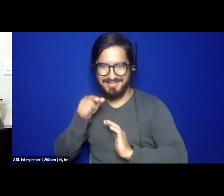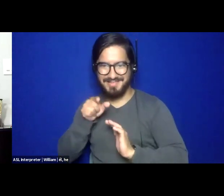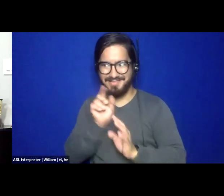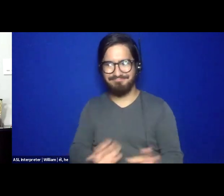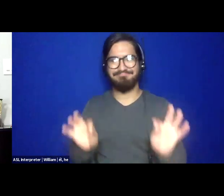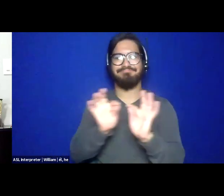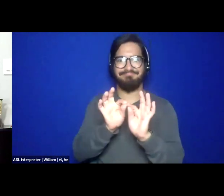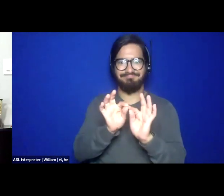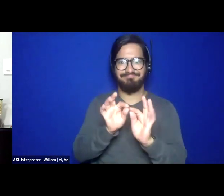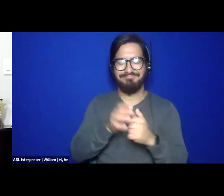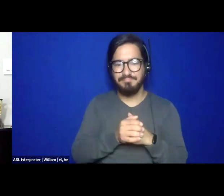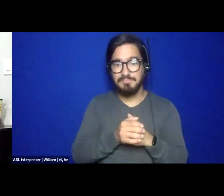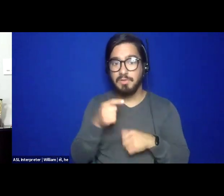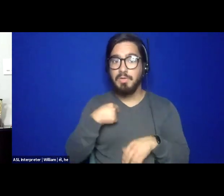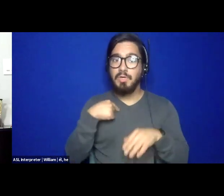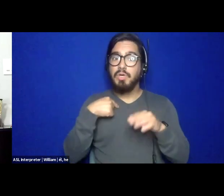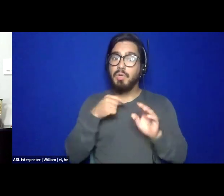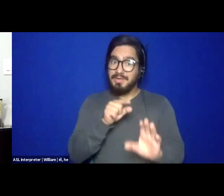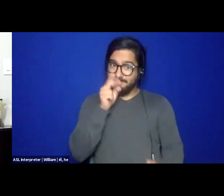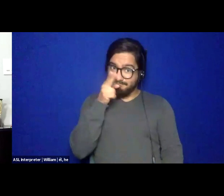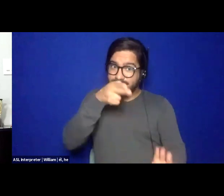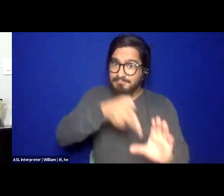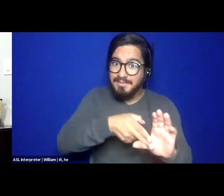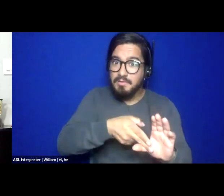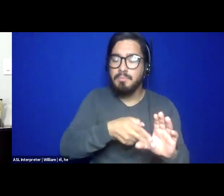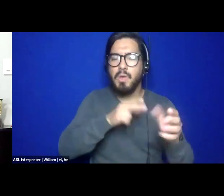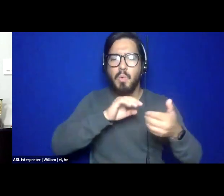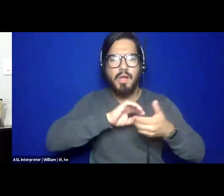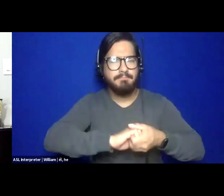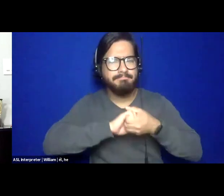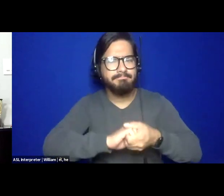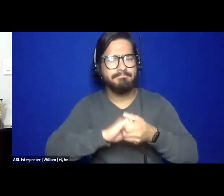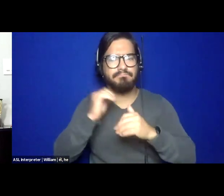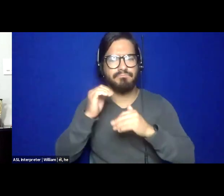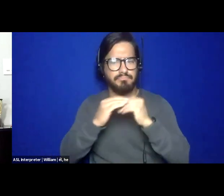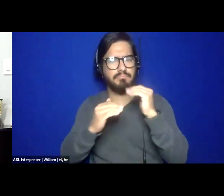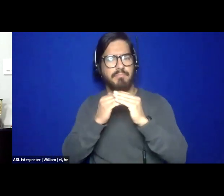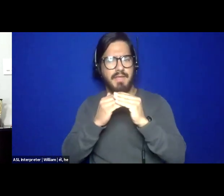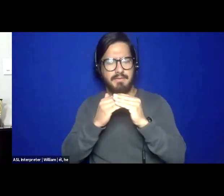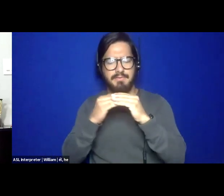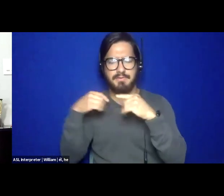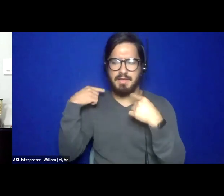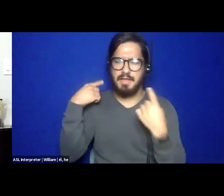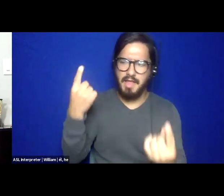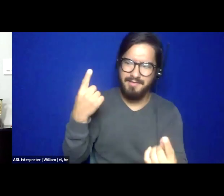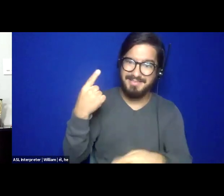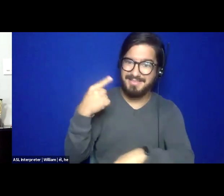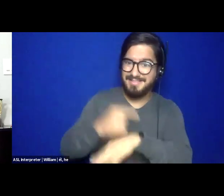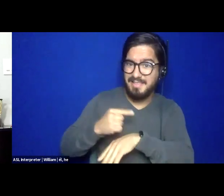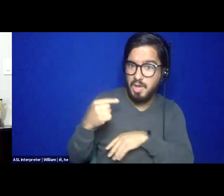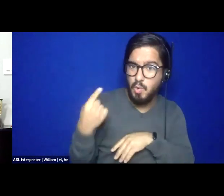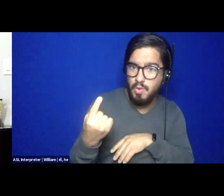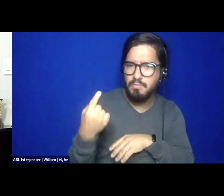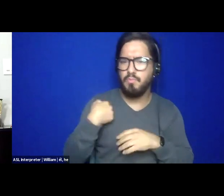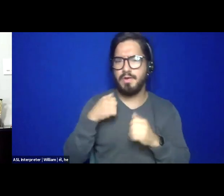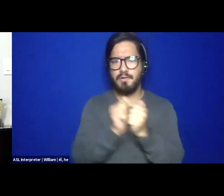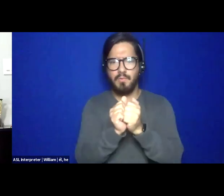We show up and we build relationships. We've been doing this from day one. Um, we've been doing it with each other,